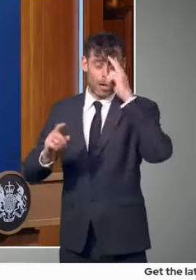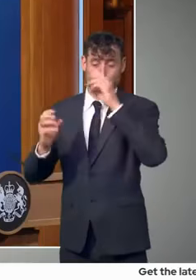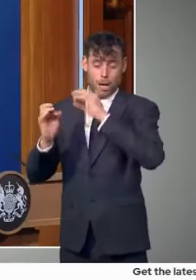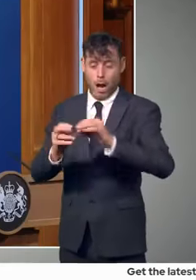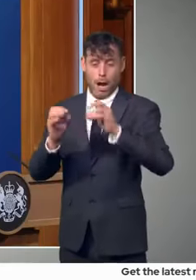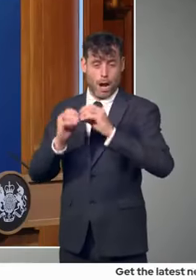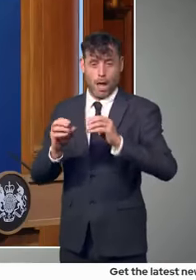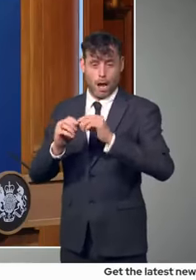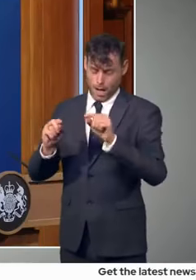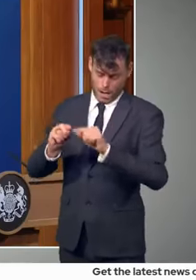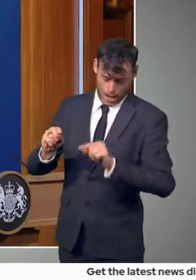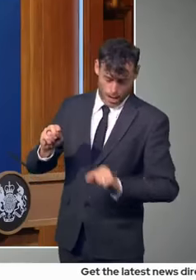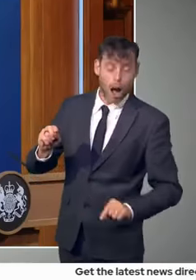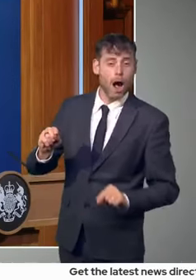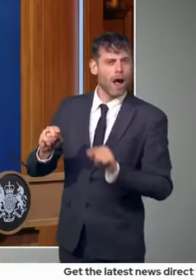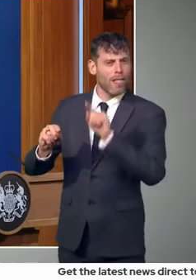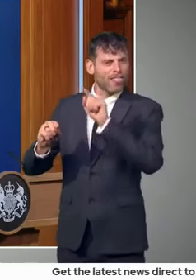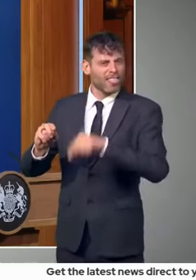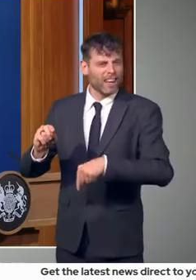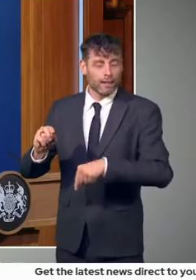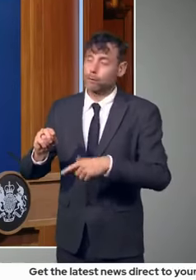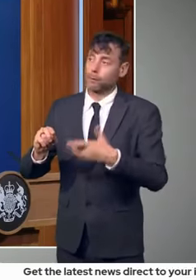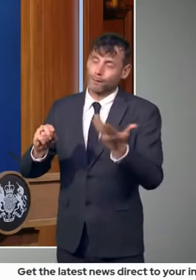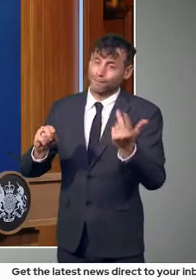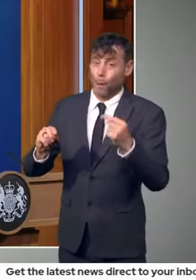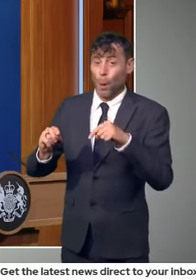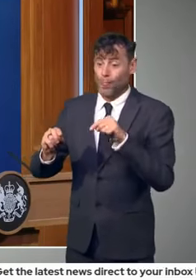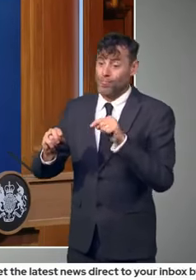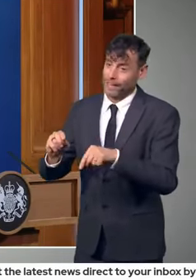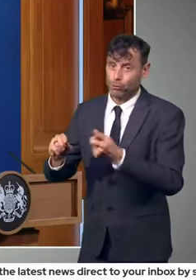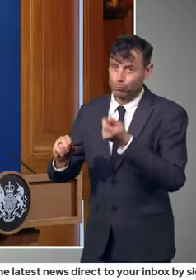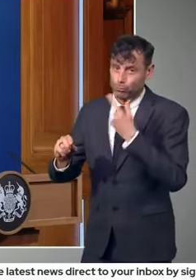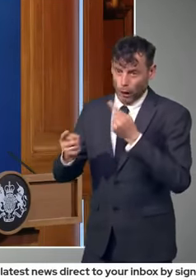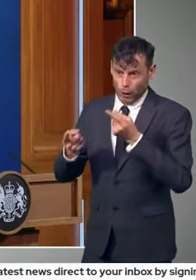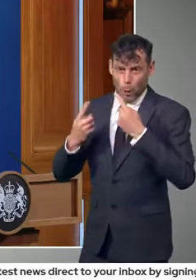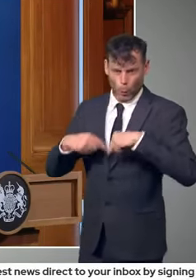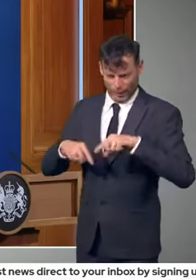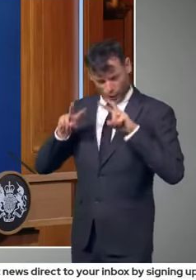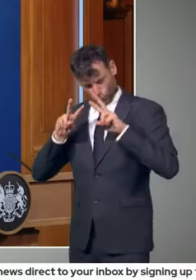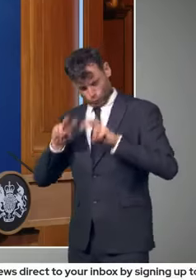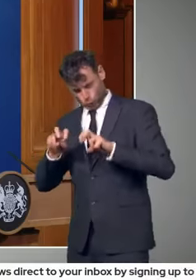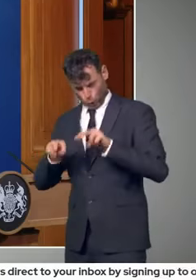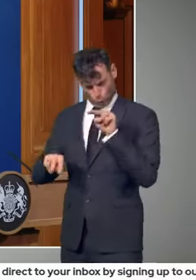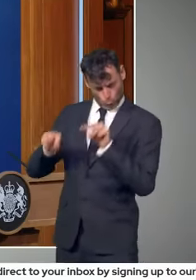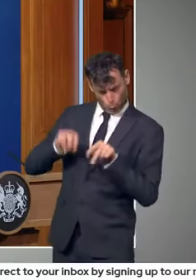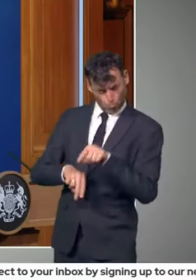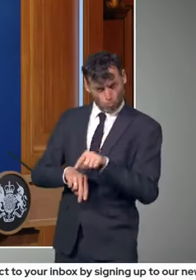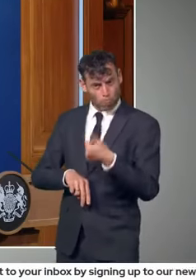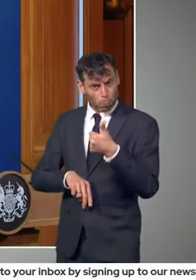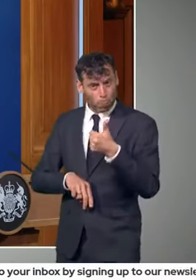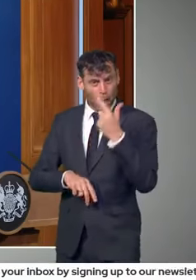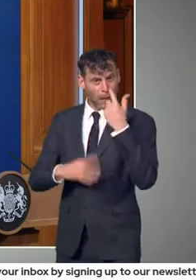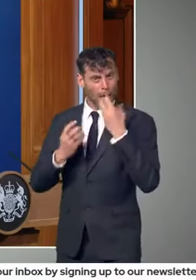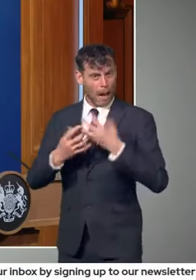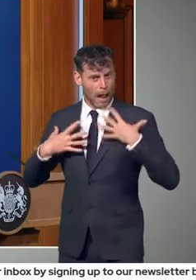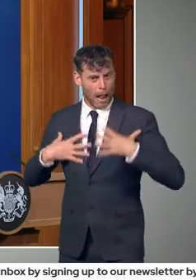looking at. But I think probably on this one, I'm going to pass the ball to